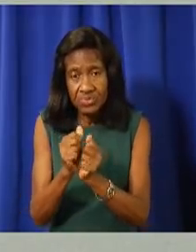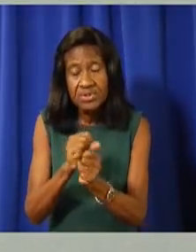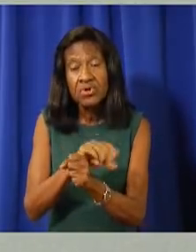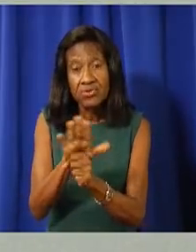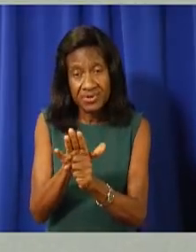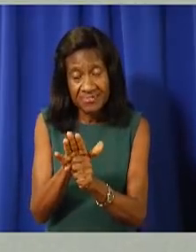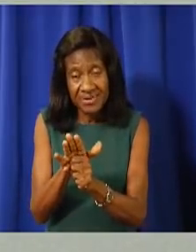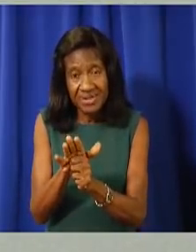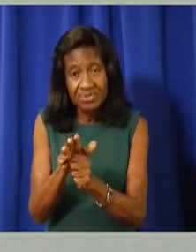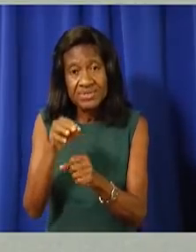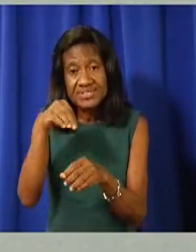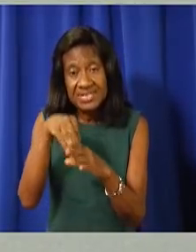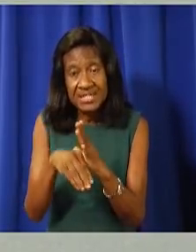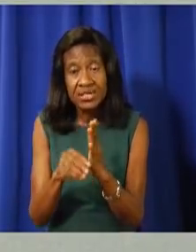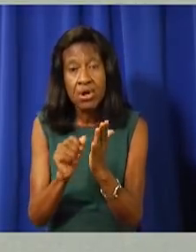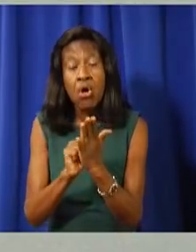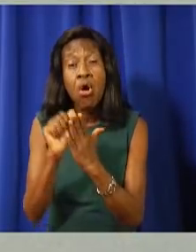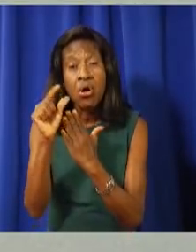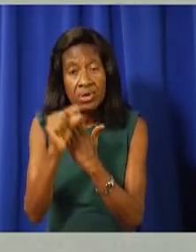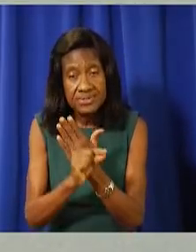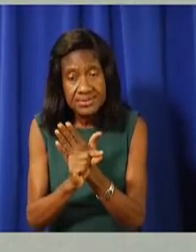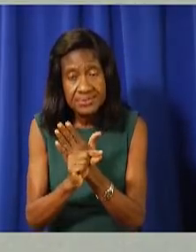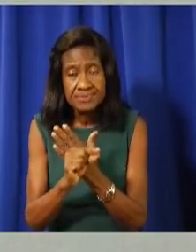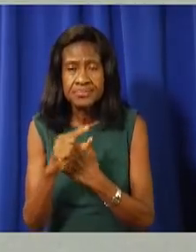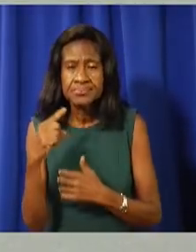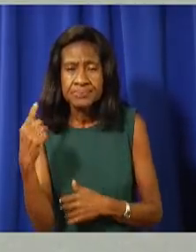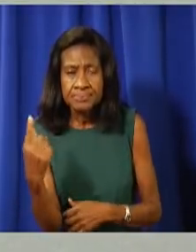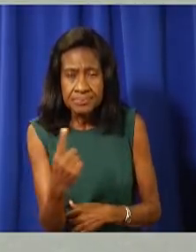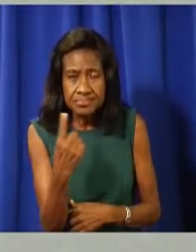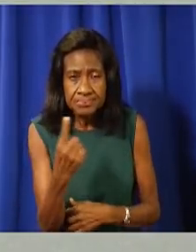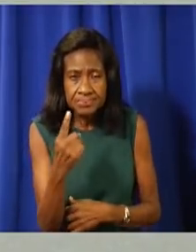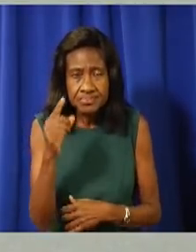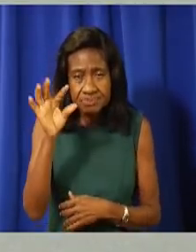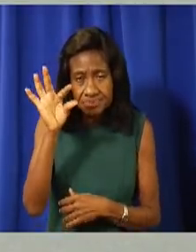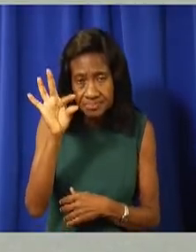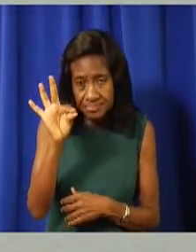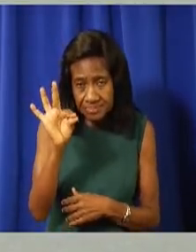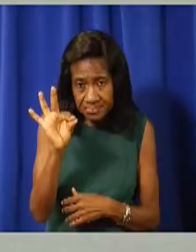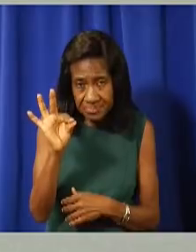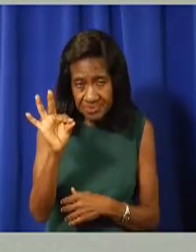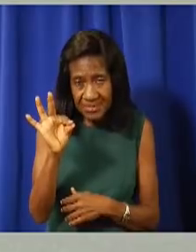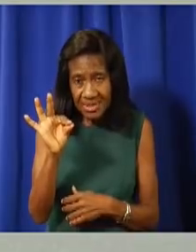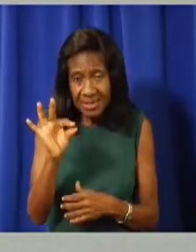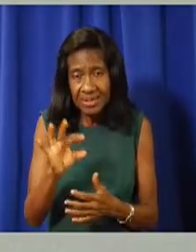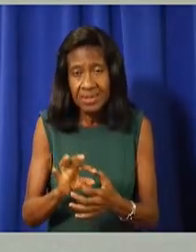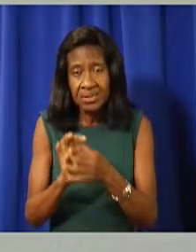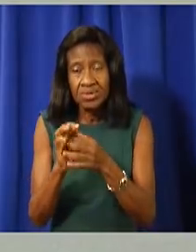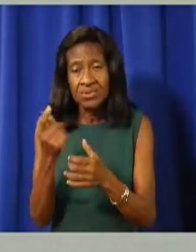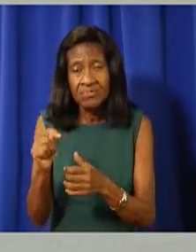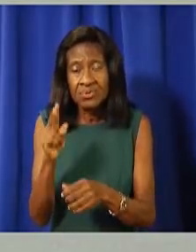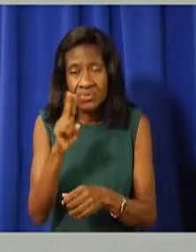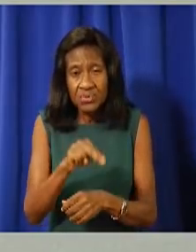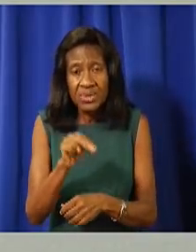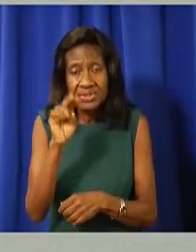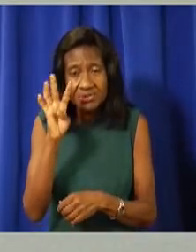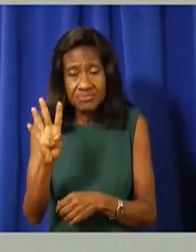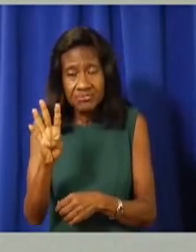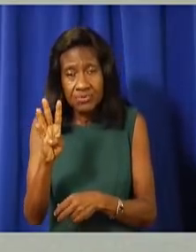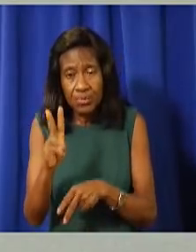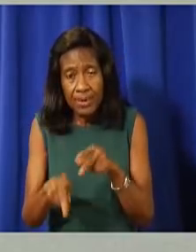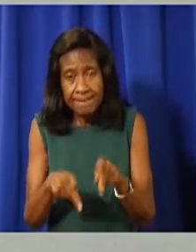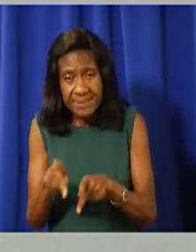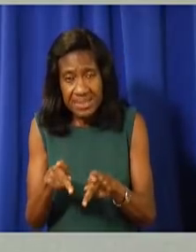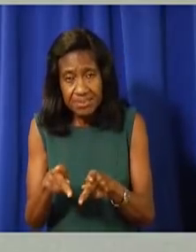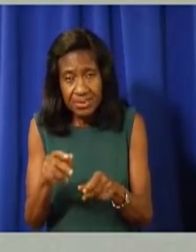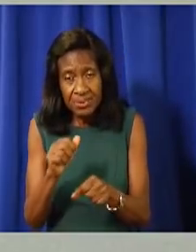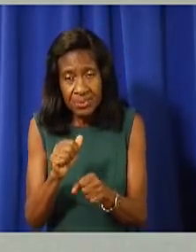those figures was that only nine of the 24 were vaccinated. So even if those vaccinated people were